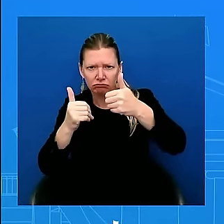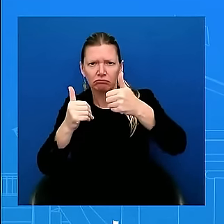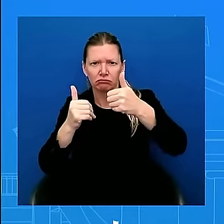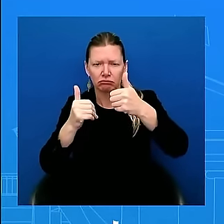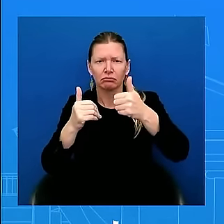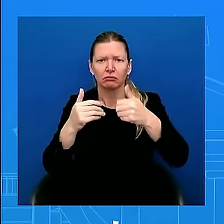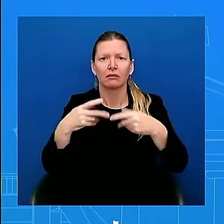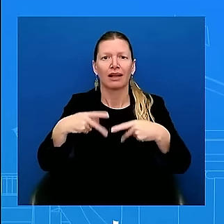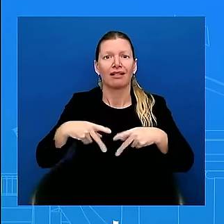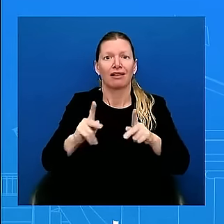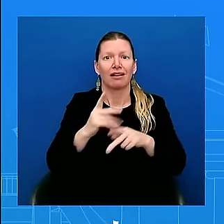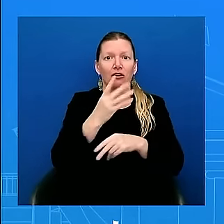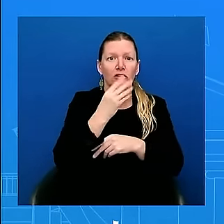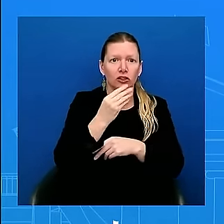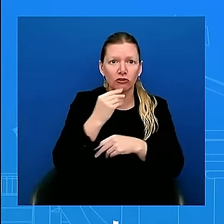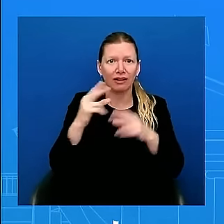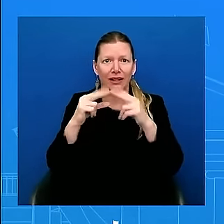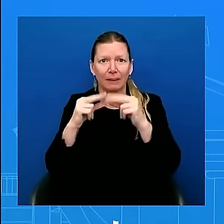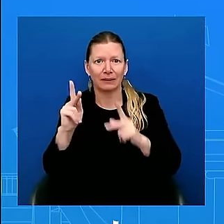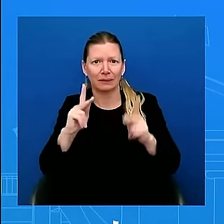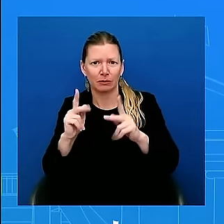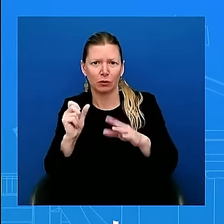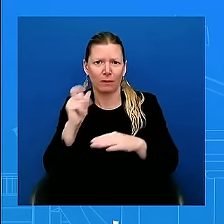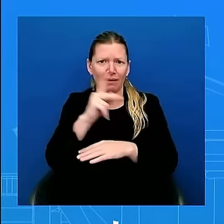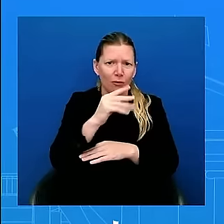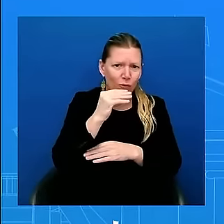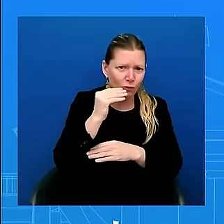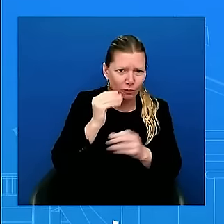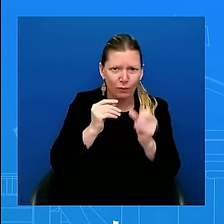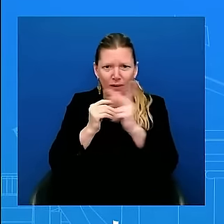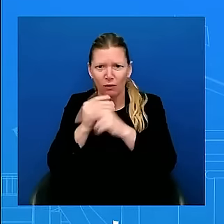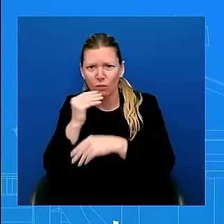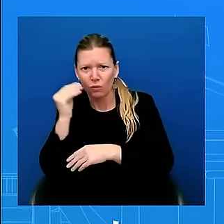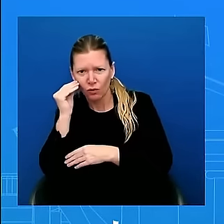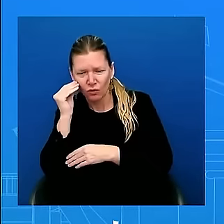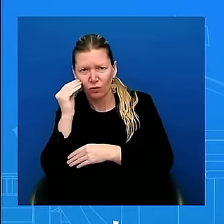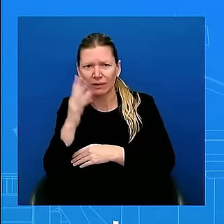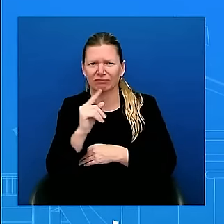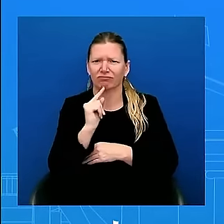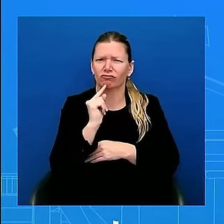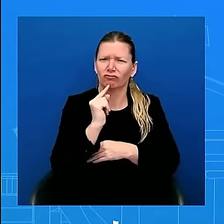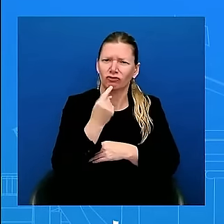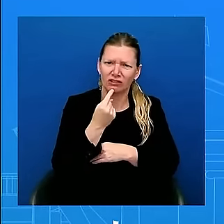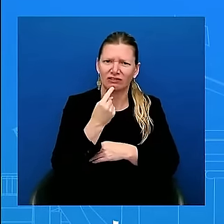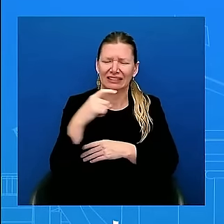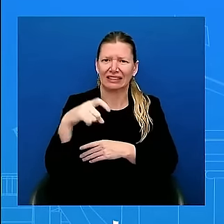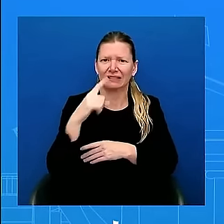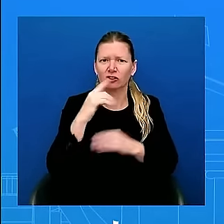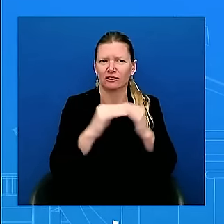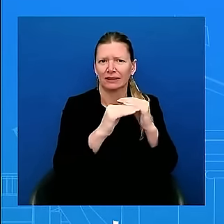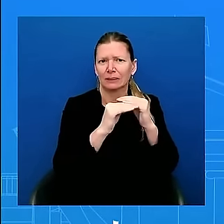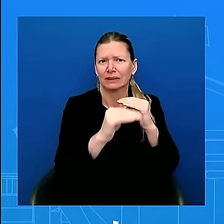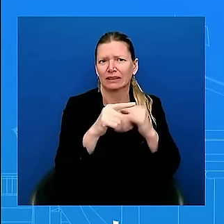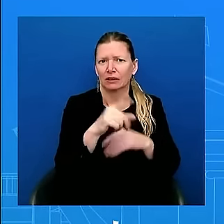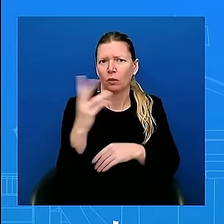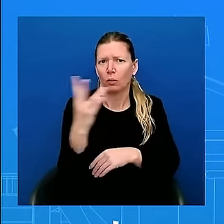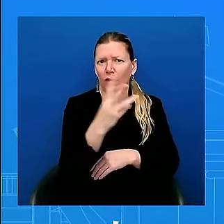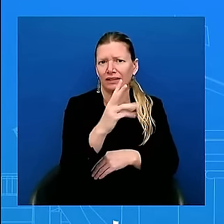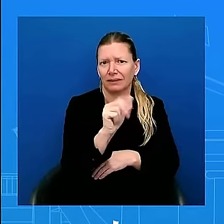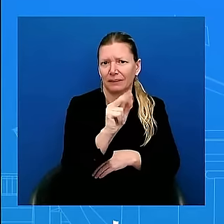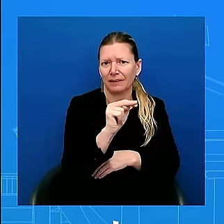stability in the West Bank. We're still seeing violence in the West Bank that the president has been absolutely steadfast calling out as